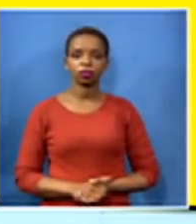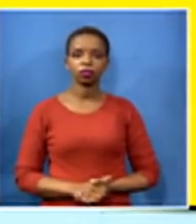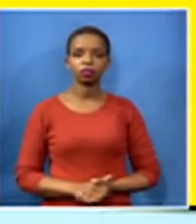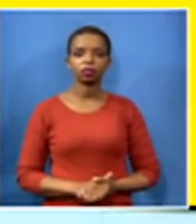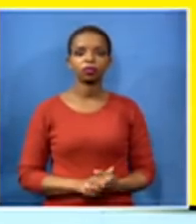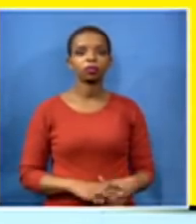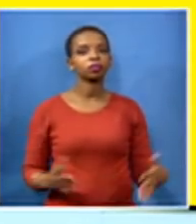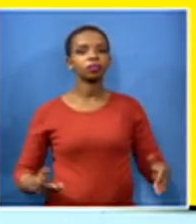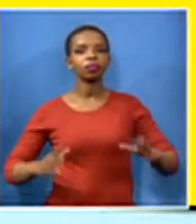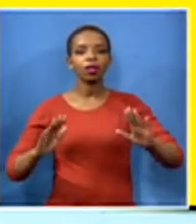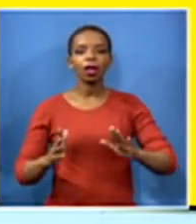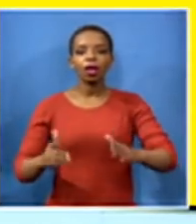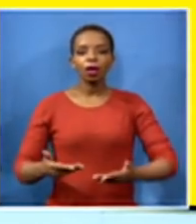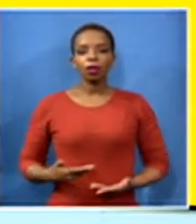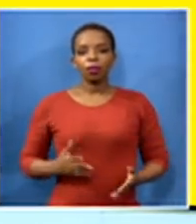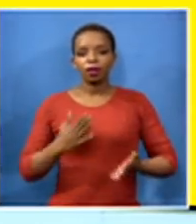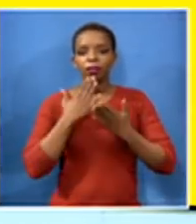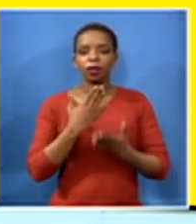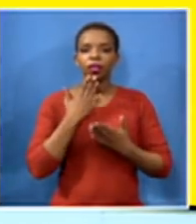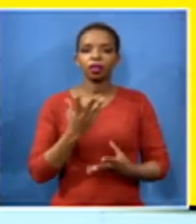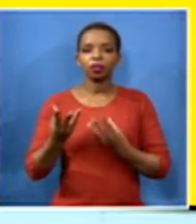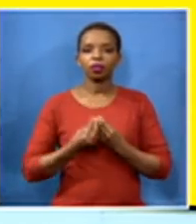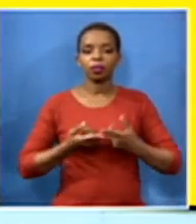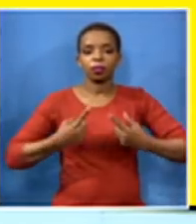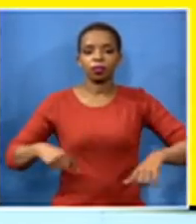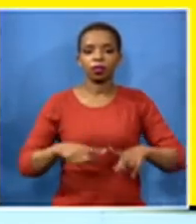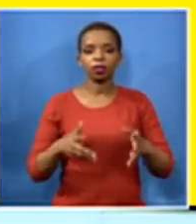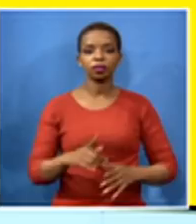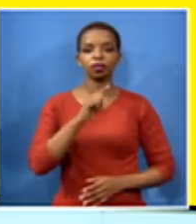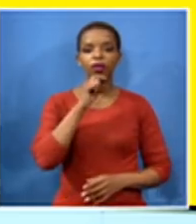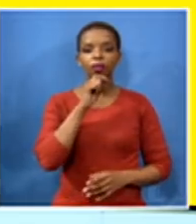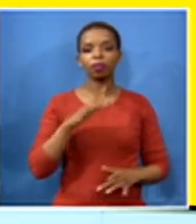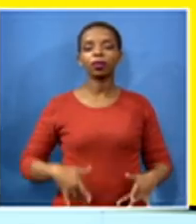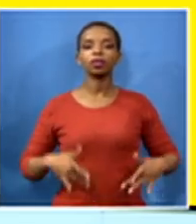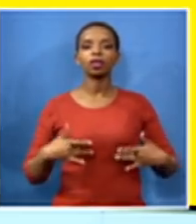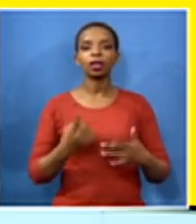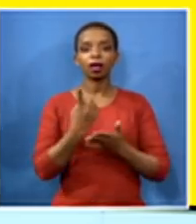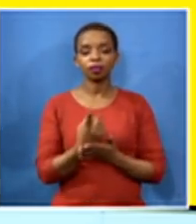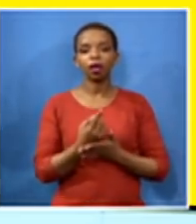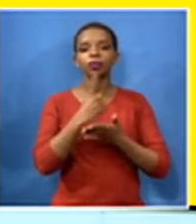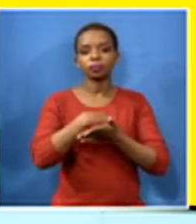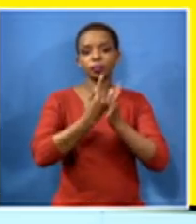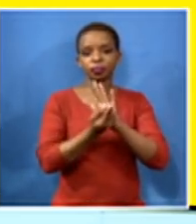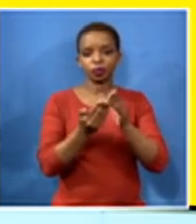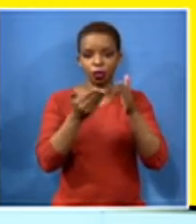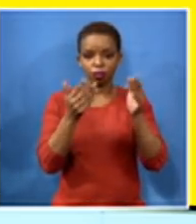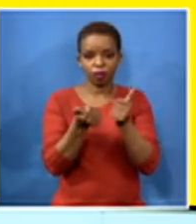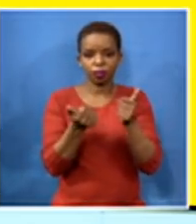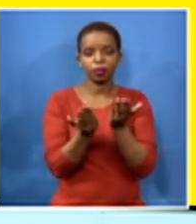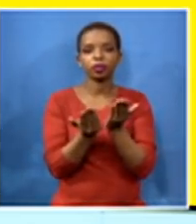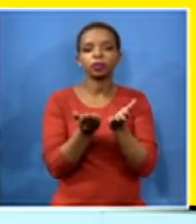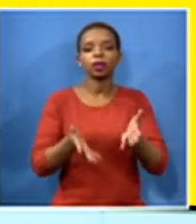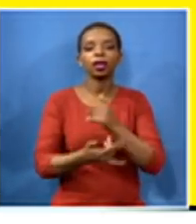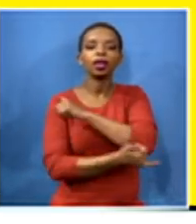and welcome back thanks for being with us here on morning live now it's been a week since the reopening of schools in the country and while some schools